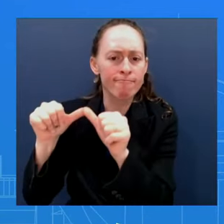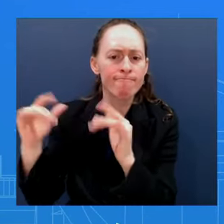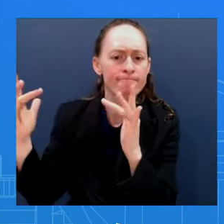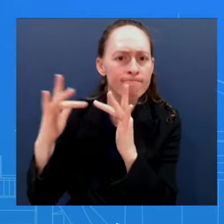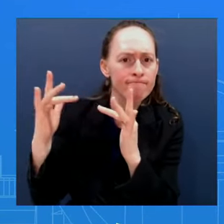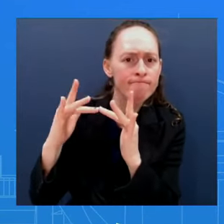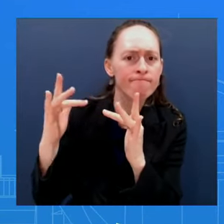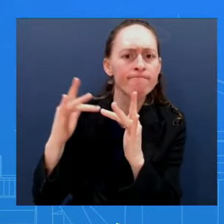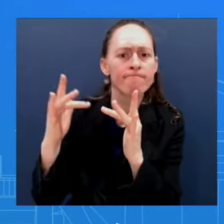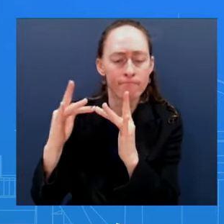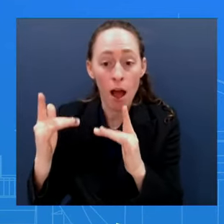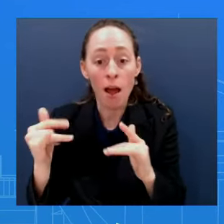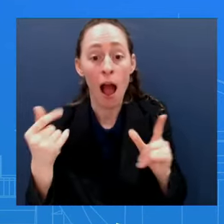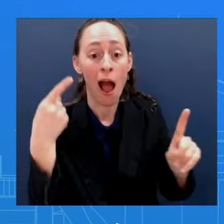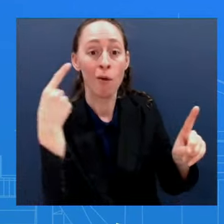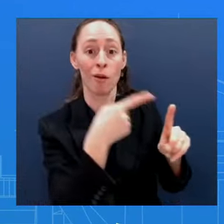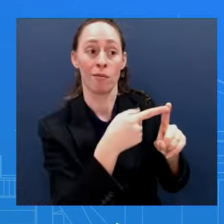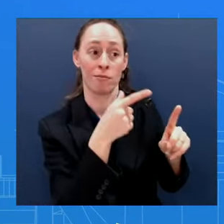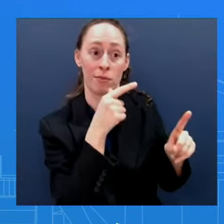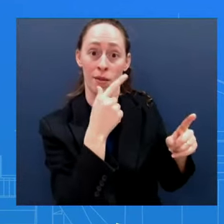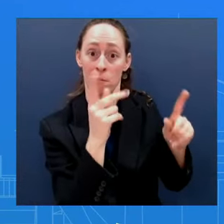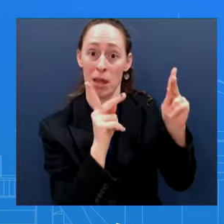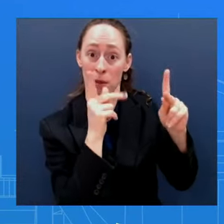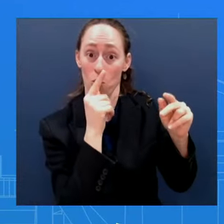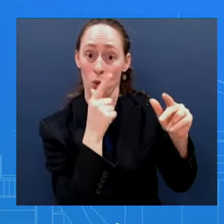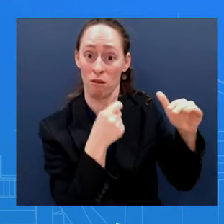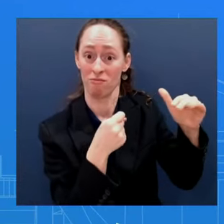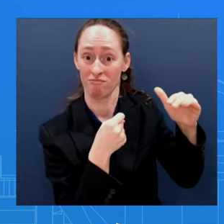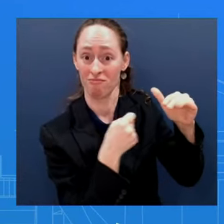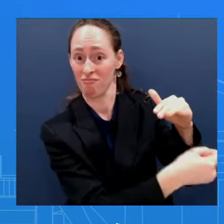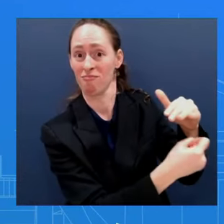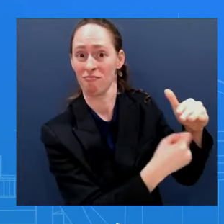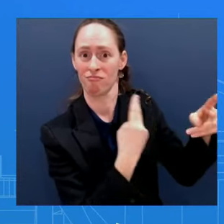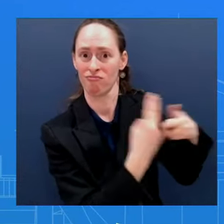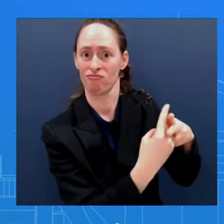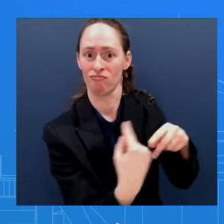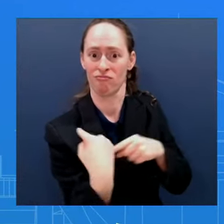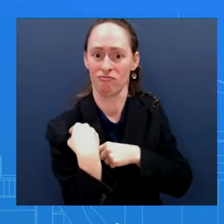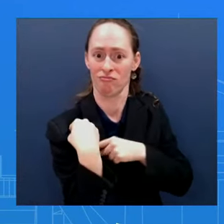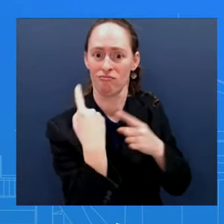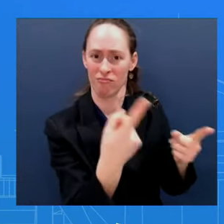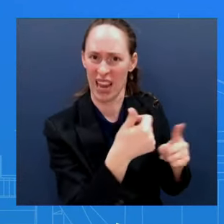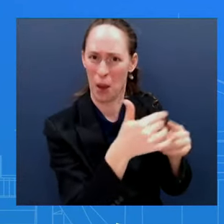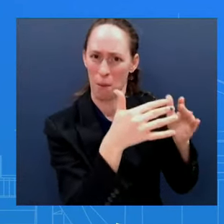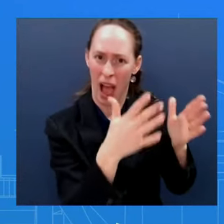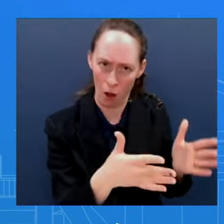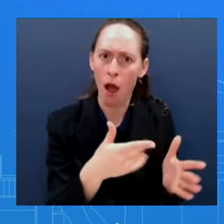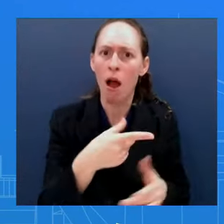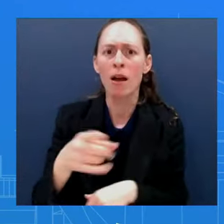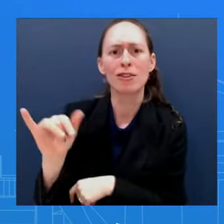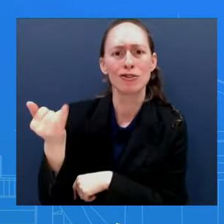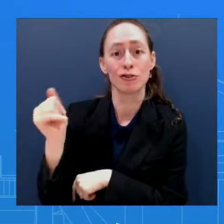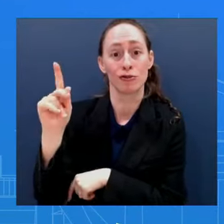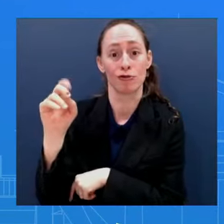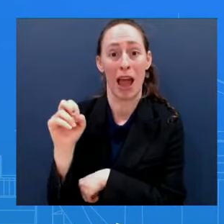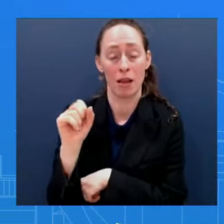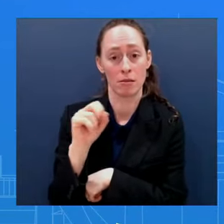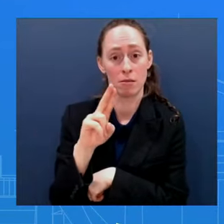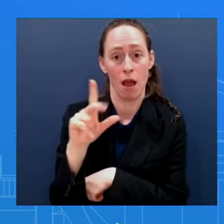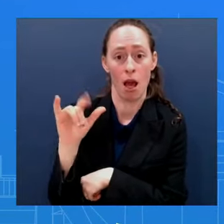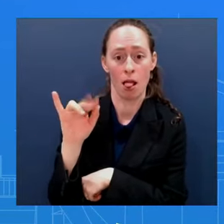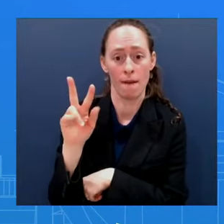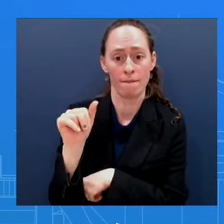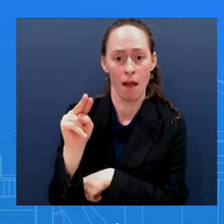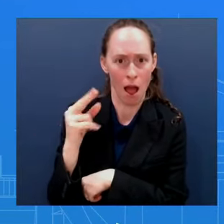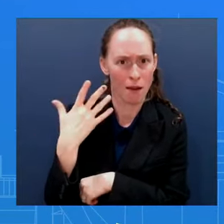We'll maintain constant touch with them and try to get as much information as we can But obviously, the whole reason we're trying to get